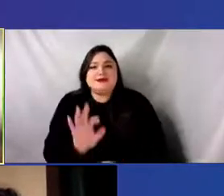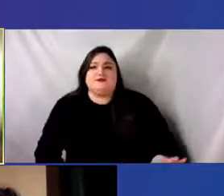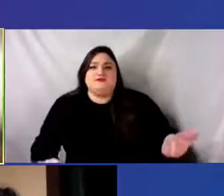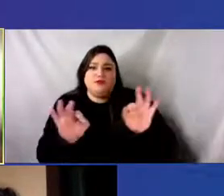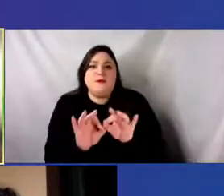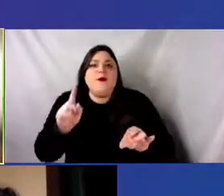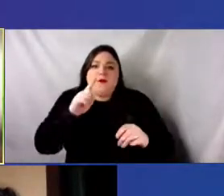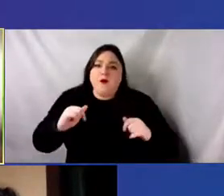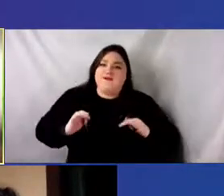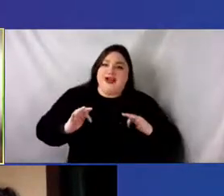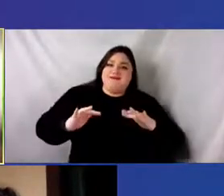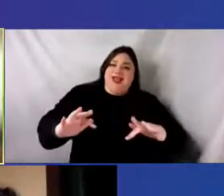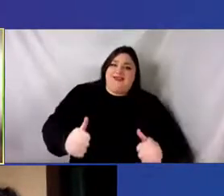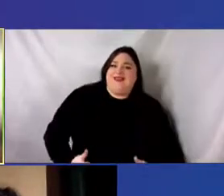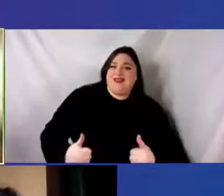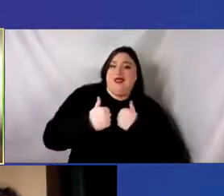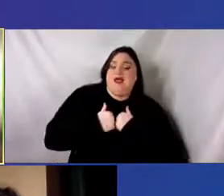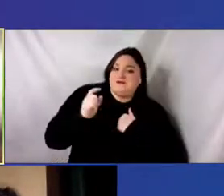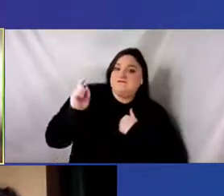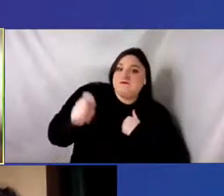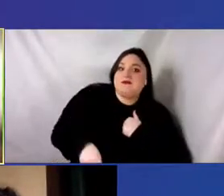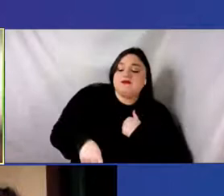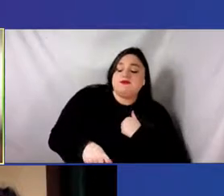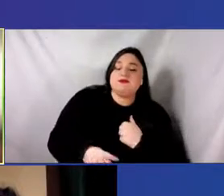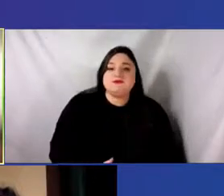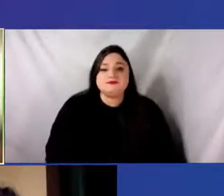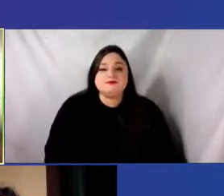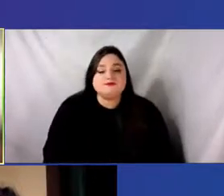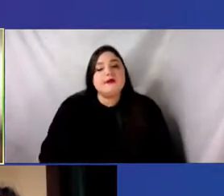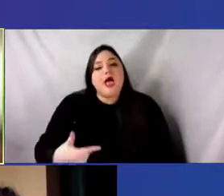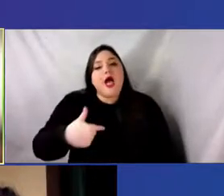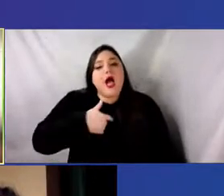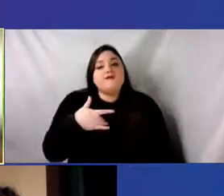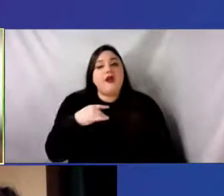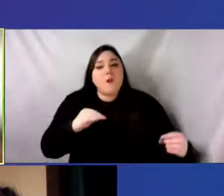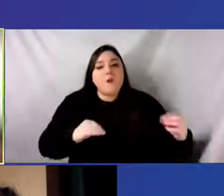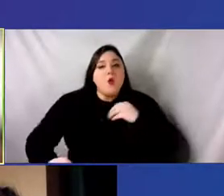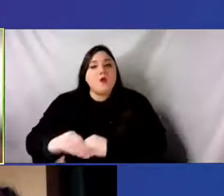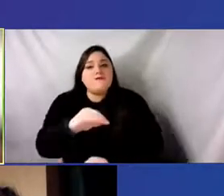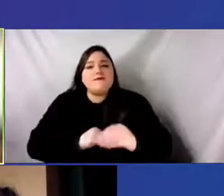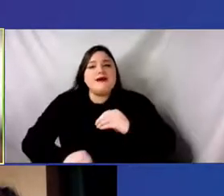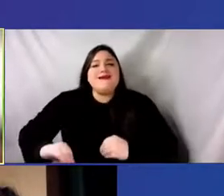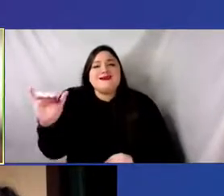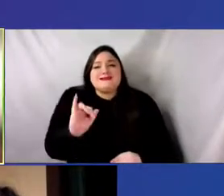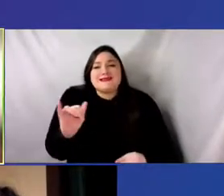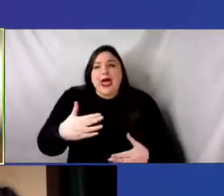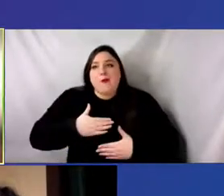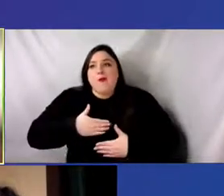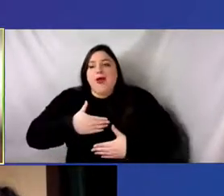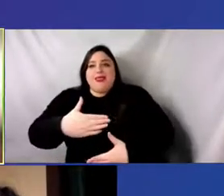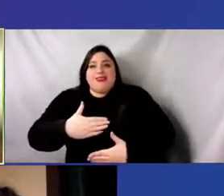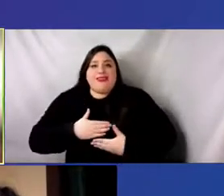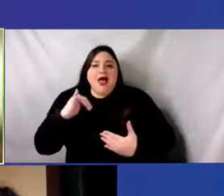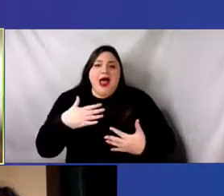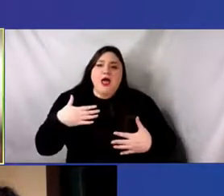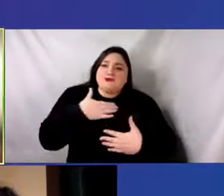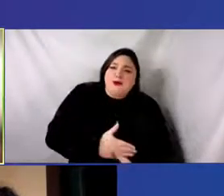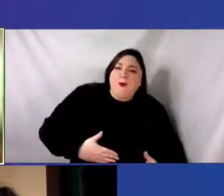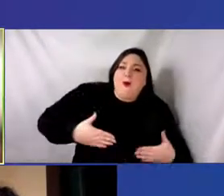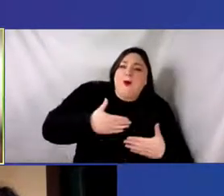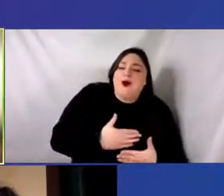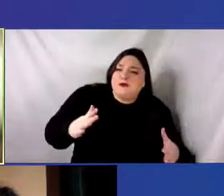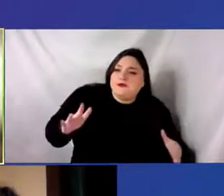life. And even that it is like breath, the movement and the joy of what to living. And so that can be a contribution